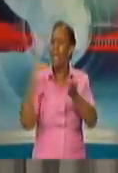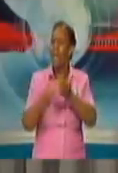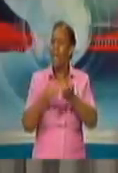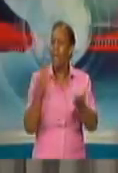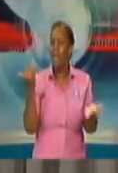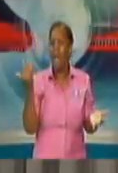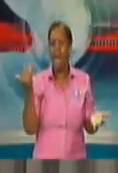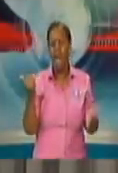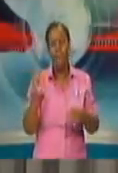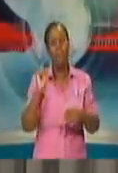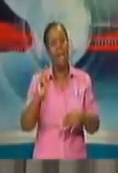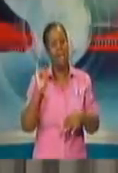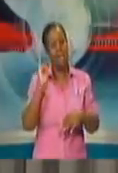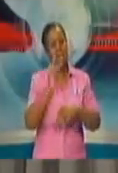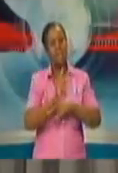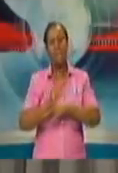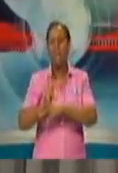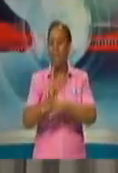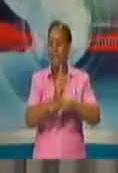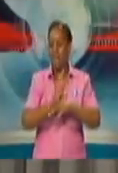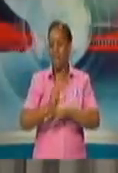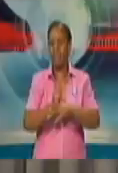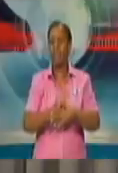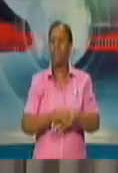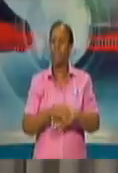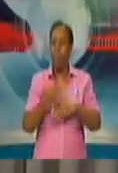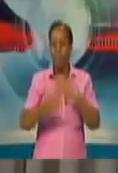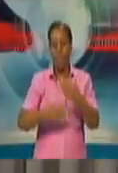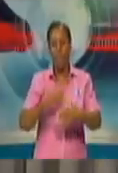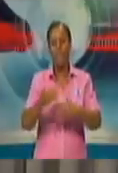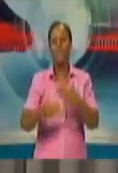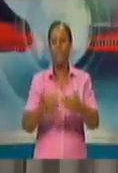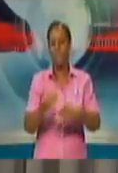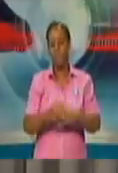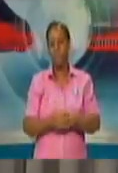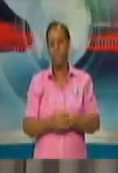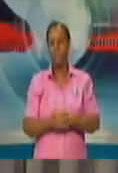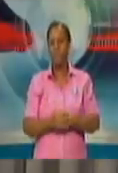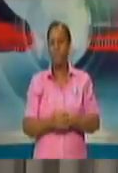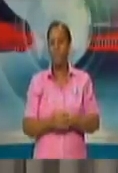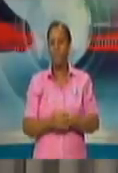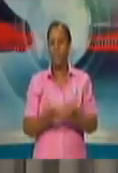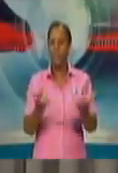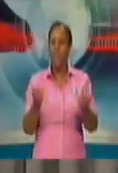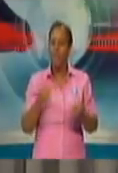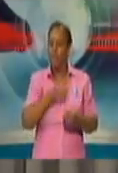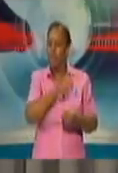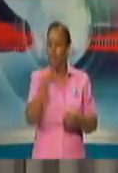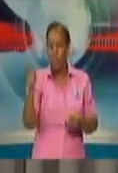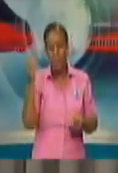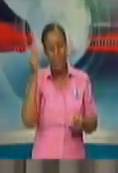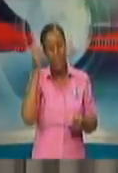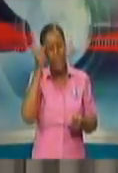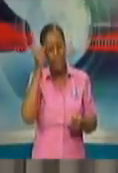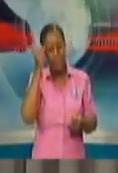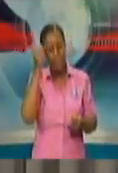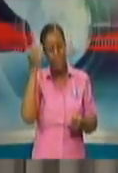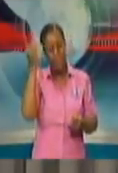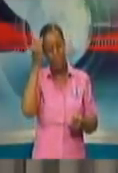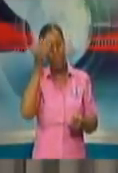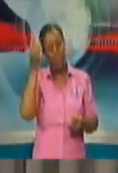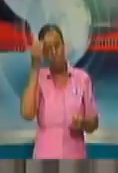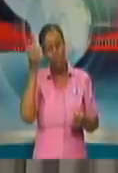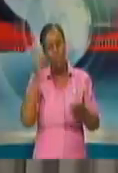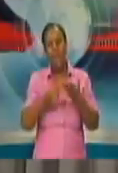forward, I want to say that we've recognized the significant challenges that are being experienced by firms of all sizes,